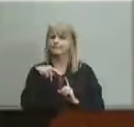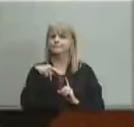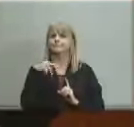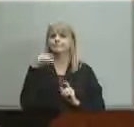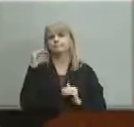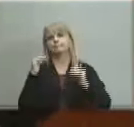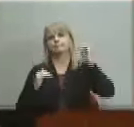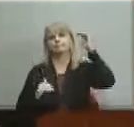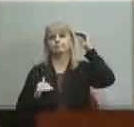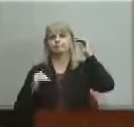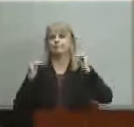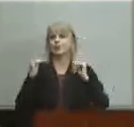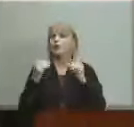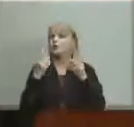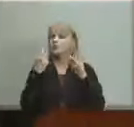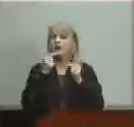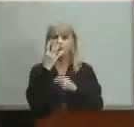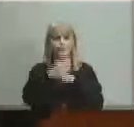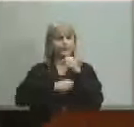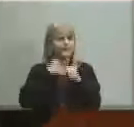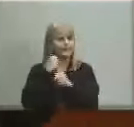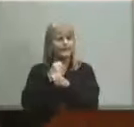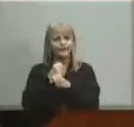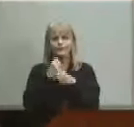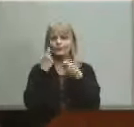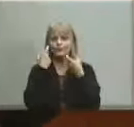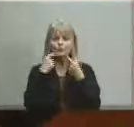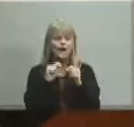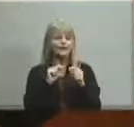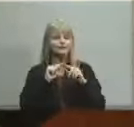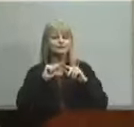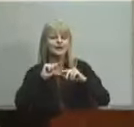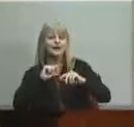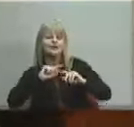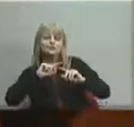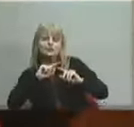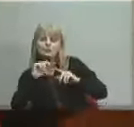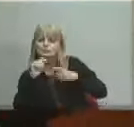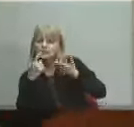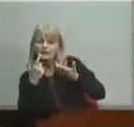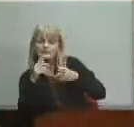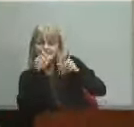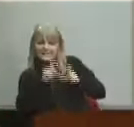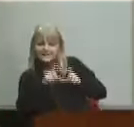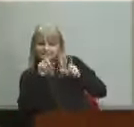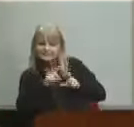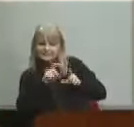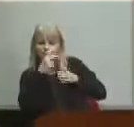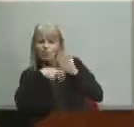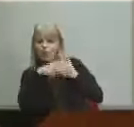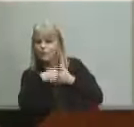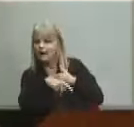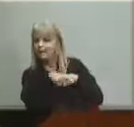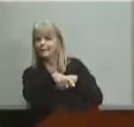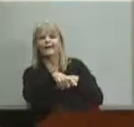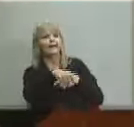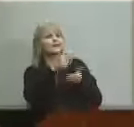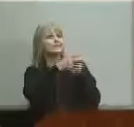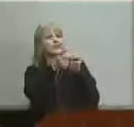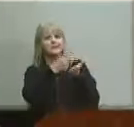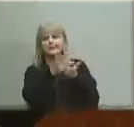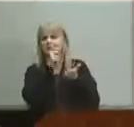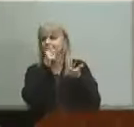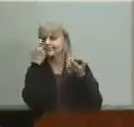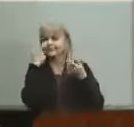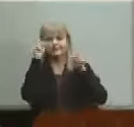pilot programs getting no measurable change the students who start out ahead and whose parents have the time and money to make